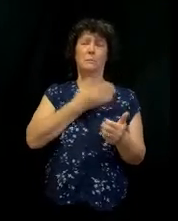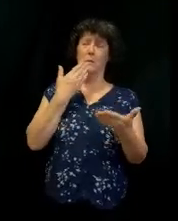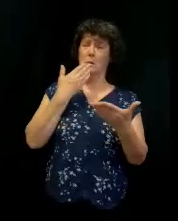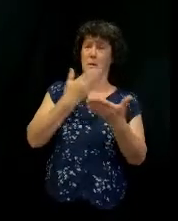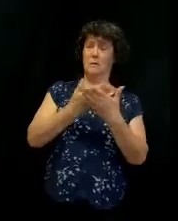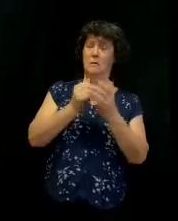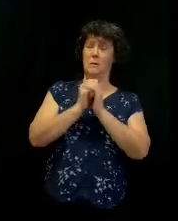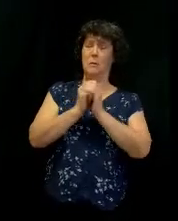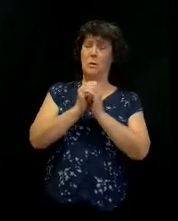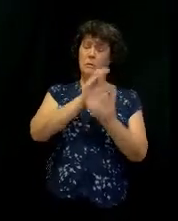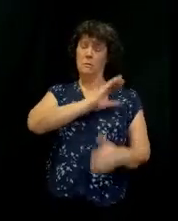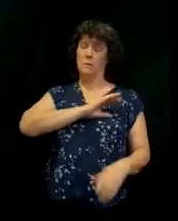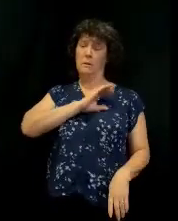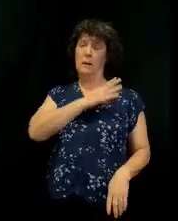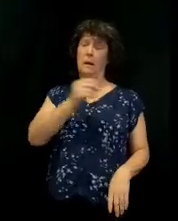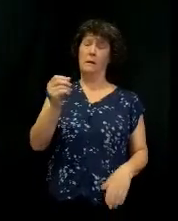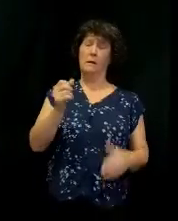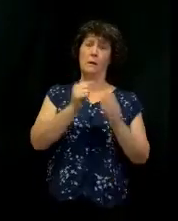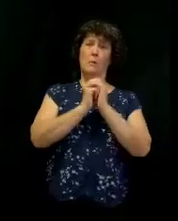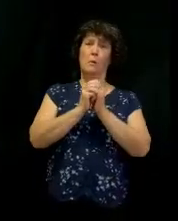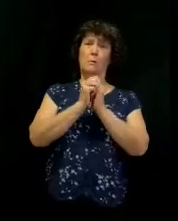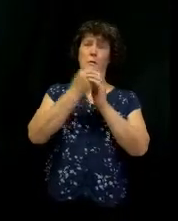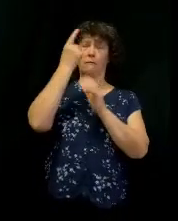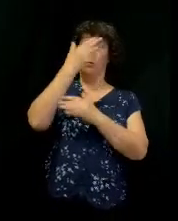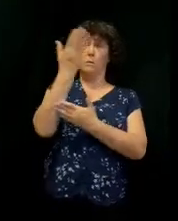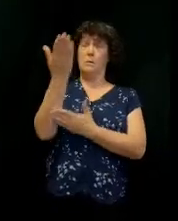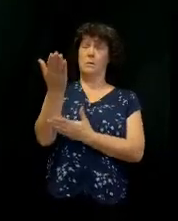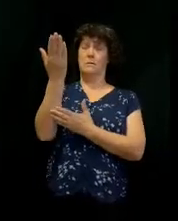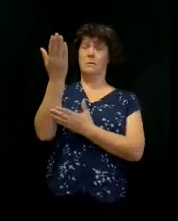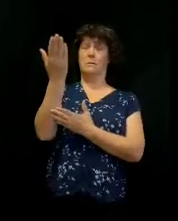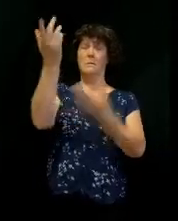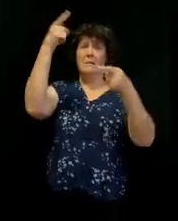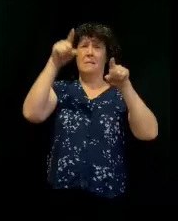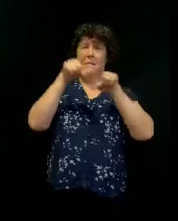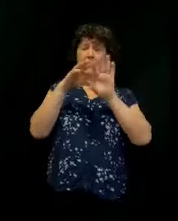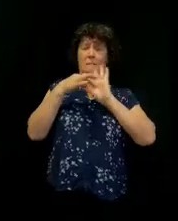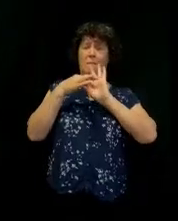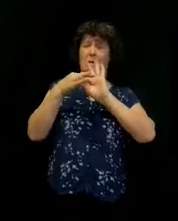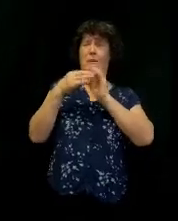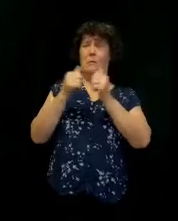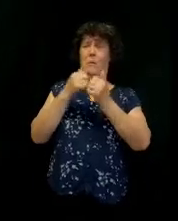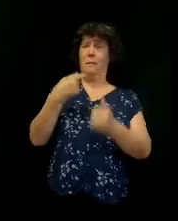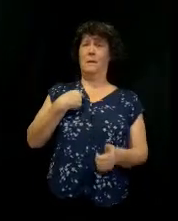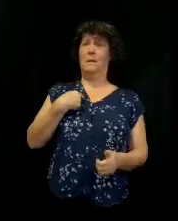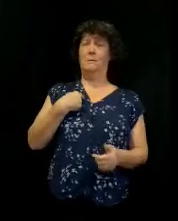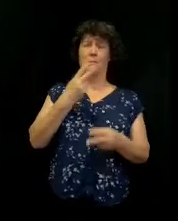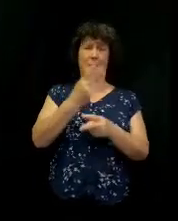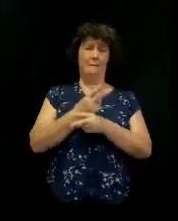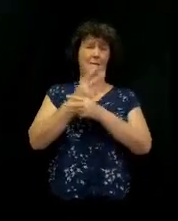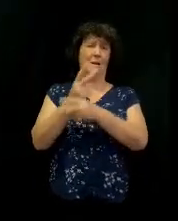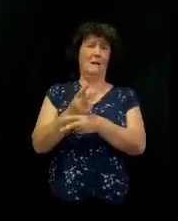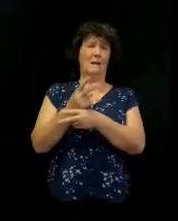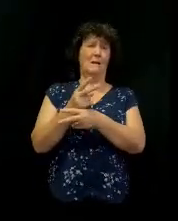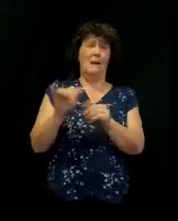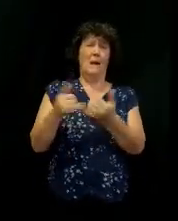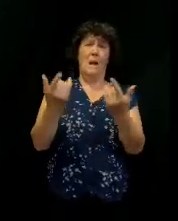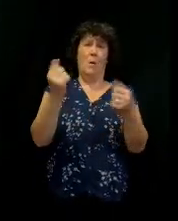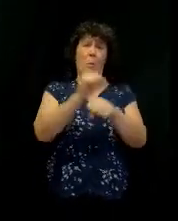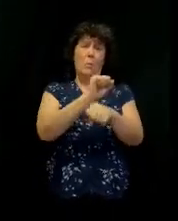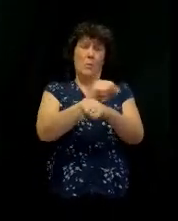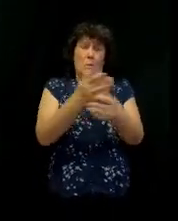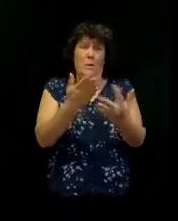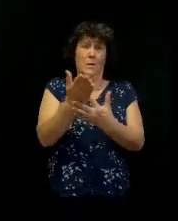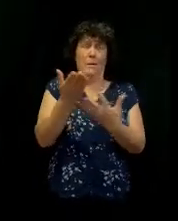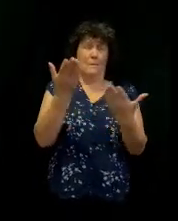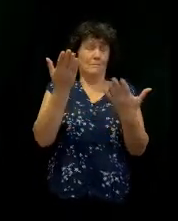worshiping his character, and I'm worshiping for who he is. He's in covenant with me. God's going to take care of me. I don't know how it's all going to turn out. At it doesn't matter.